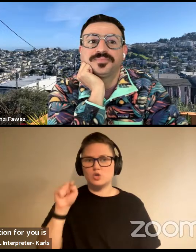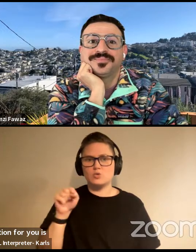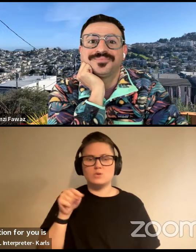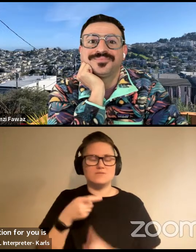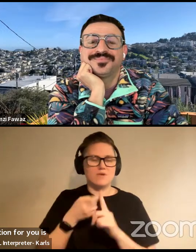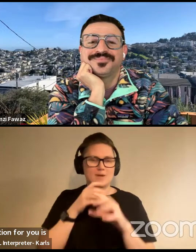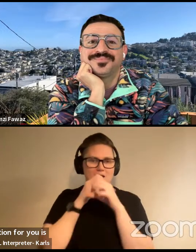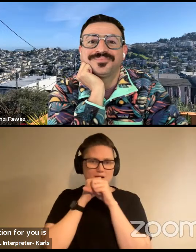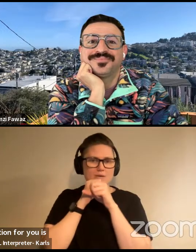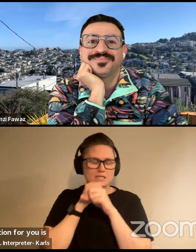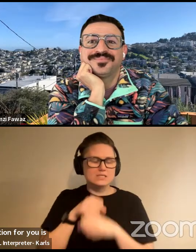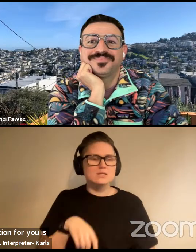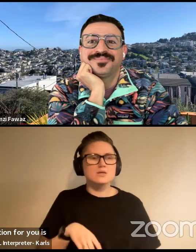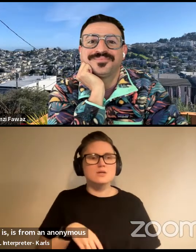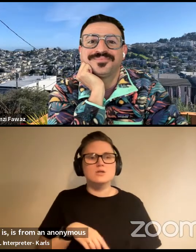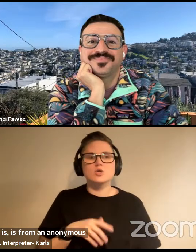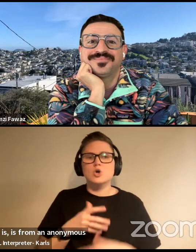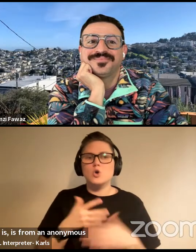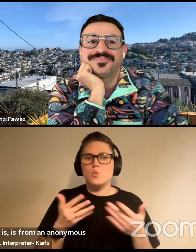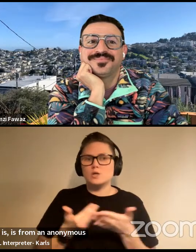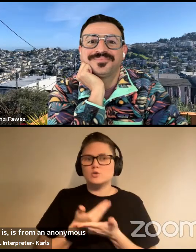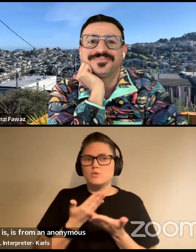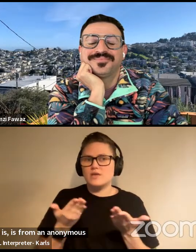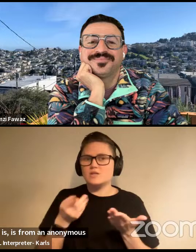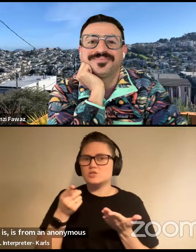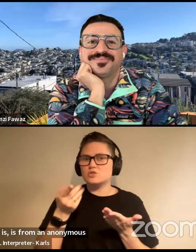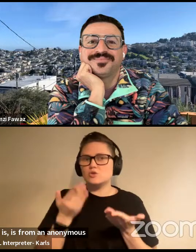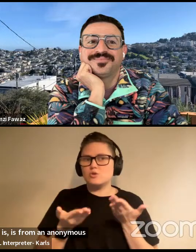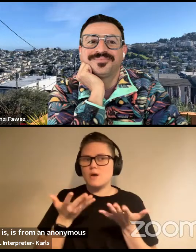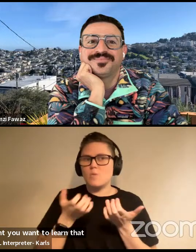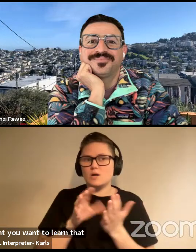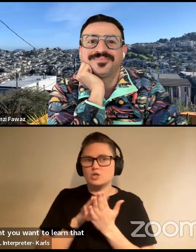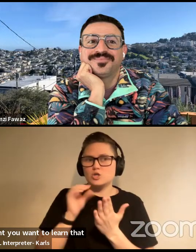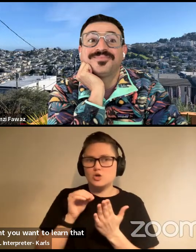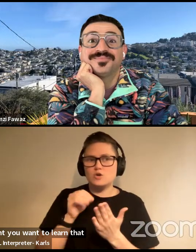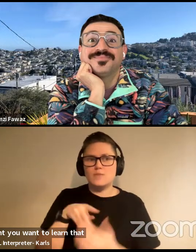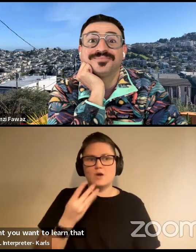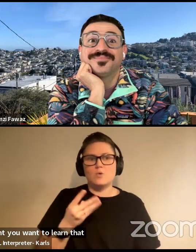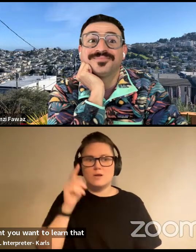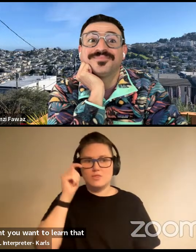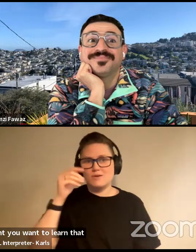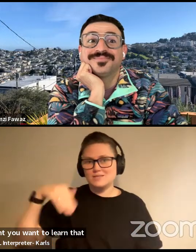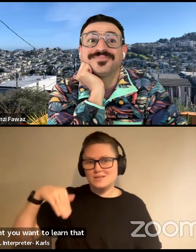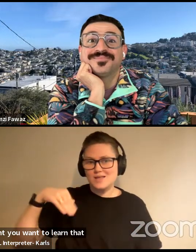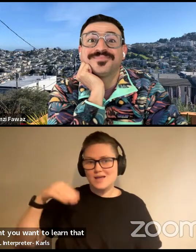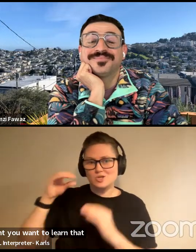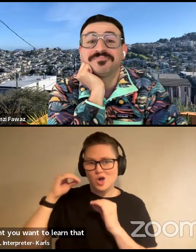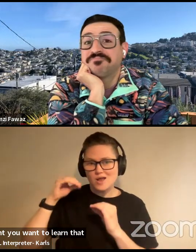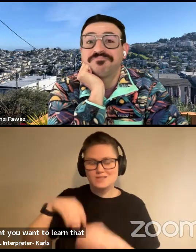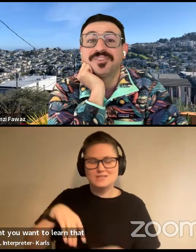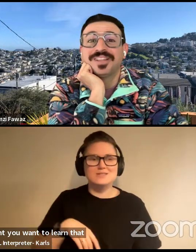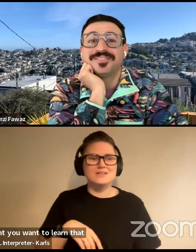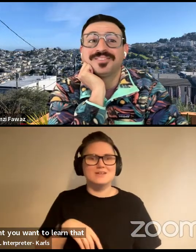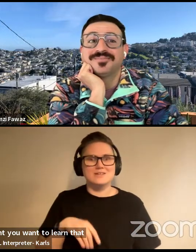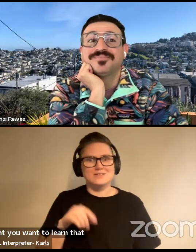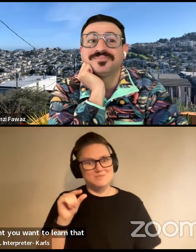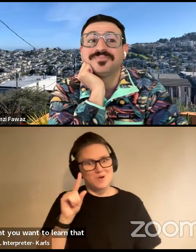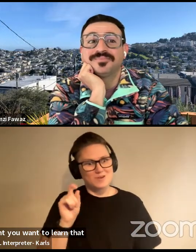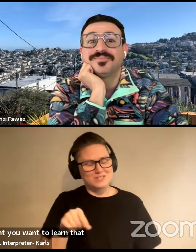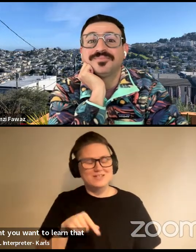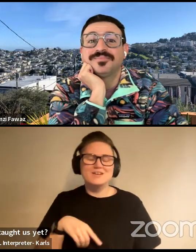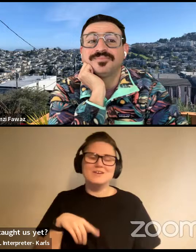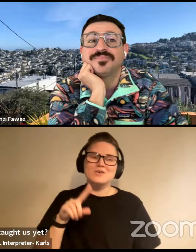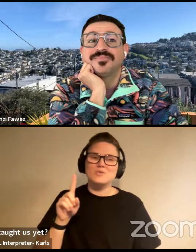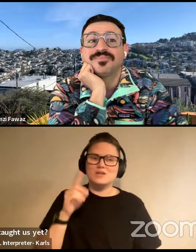attendee. What new things might you want to learn that queer theory hasn't taught us yet? Small question. Where do you see the learning